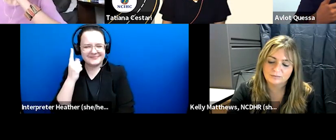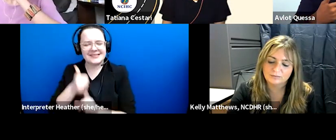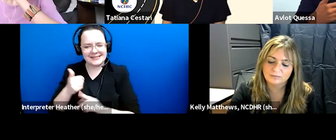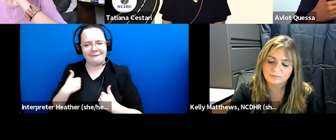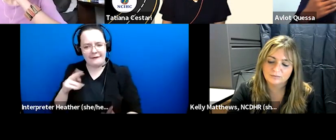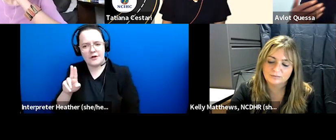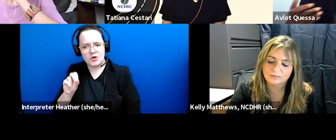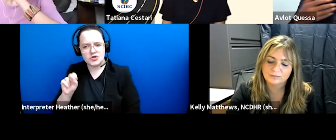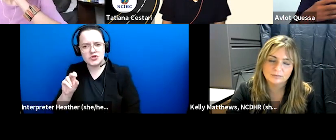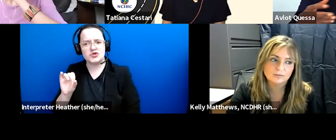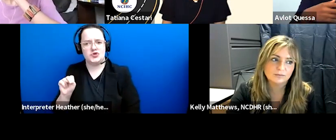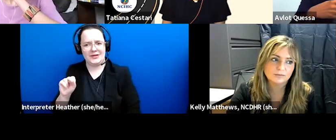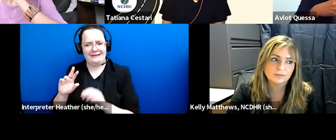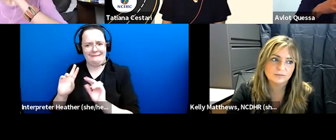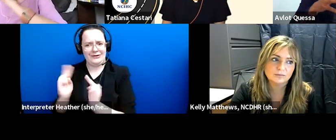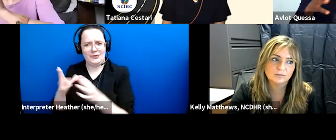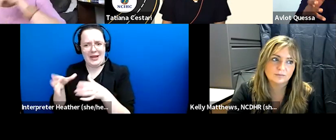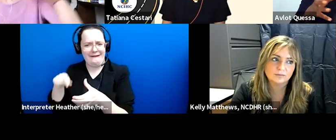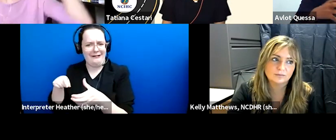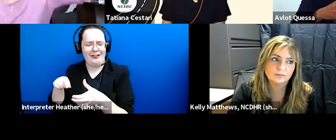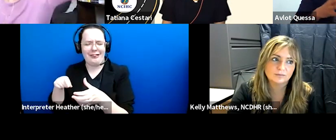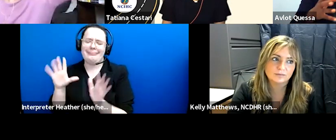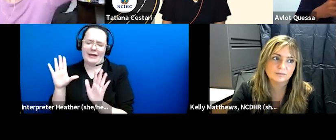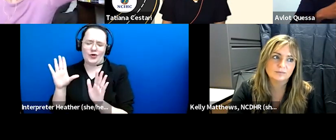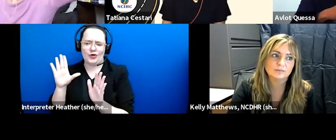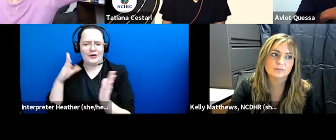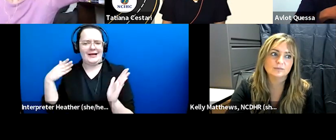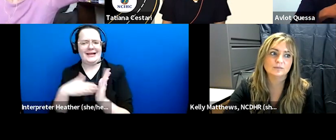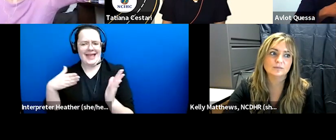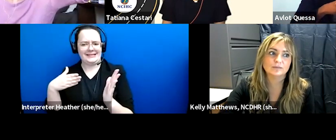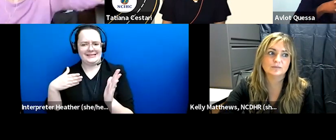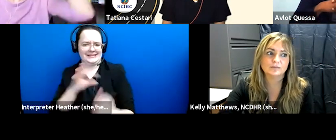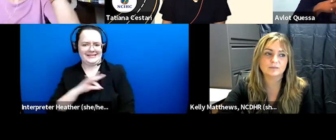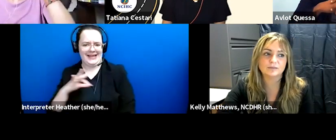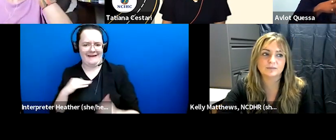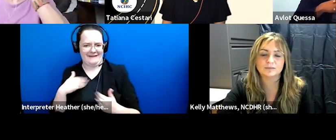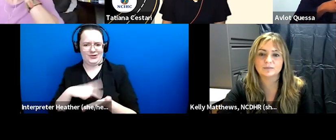the union would oppose to the idea of um staff having dual world